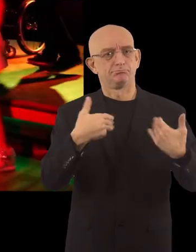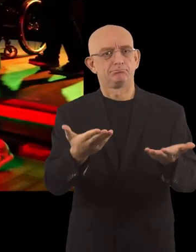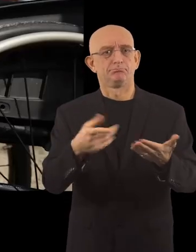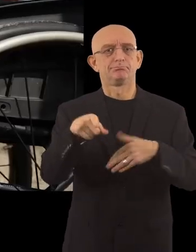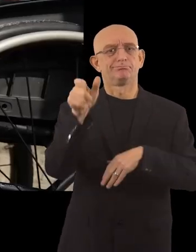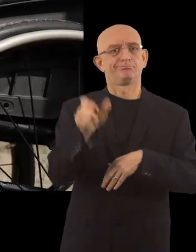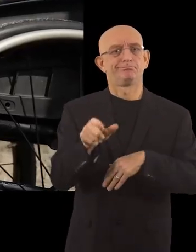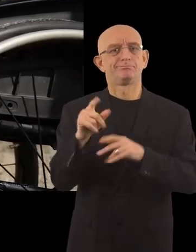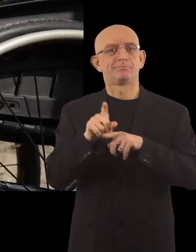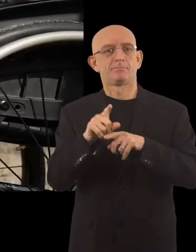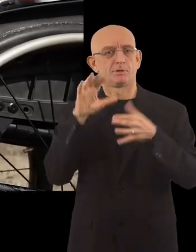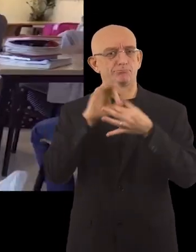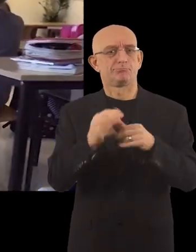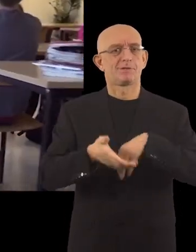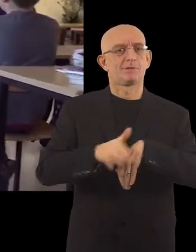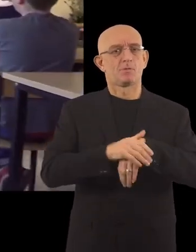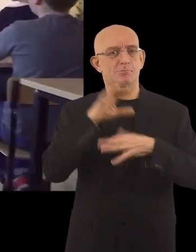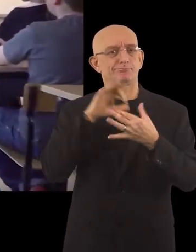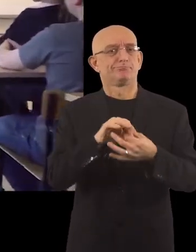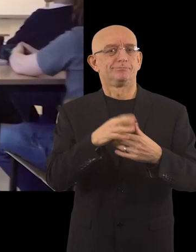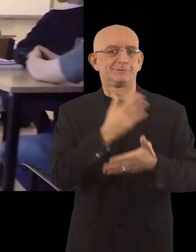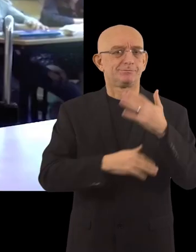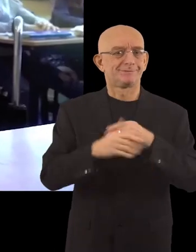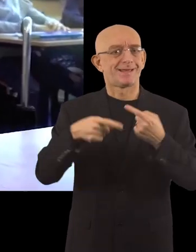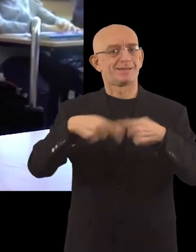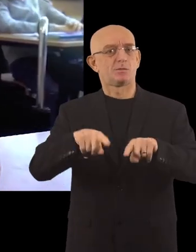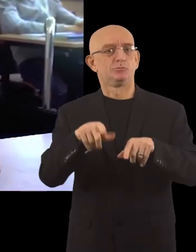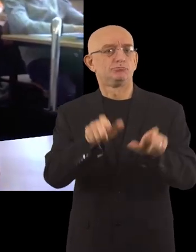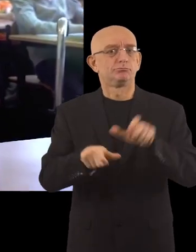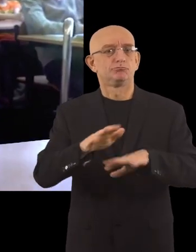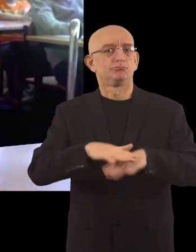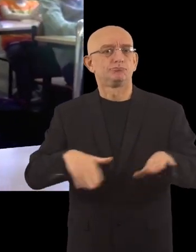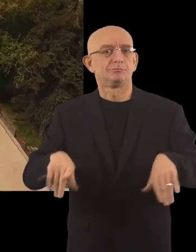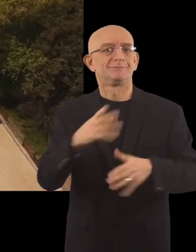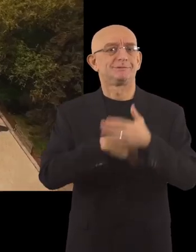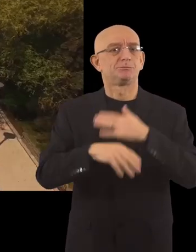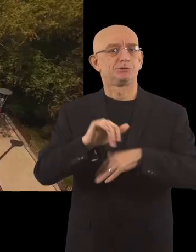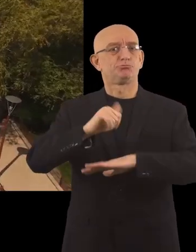up, an Accessibility Expert appointed, and a Council for Children with Disabilities established.